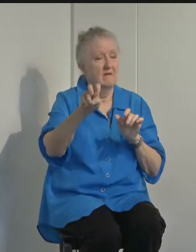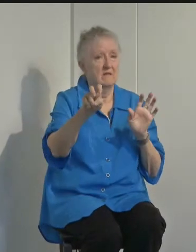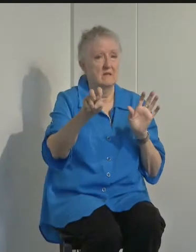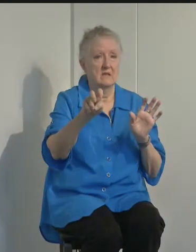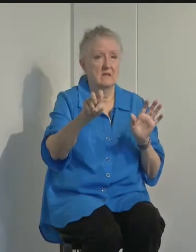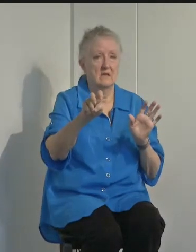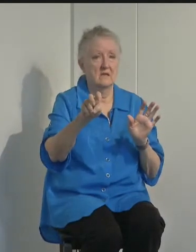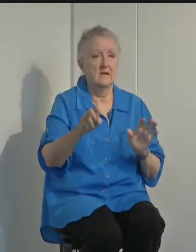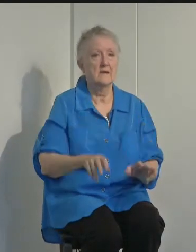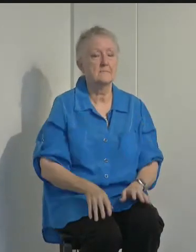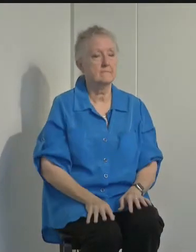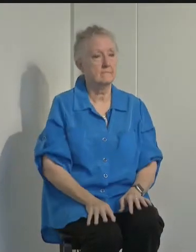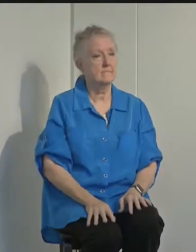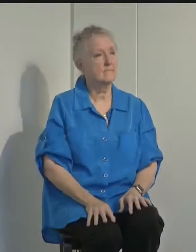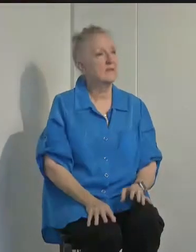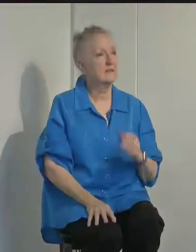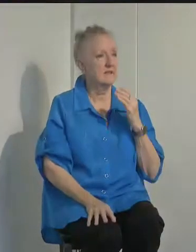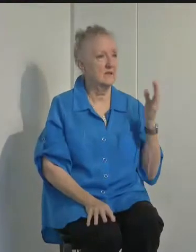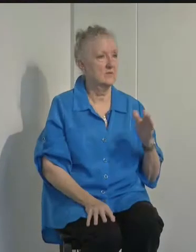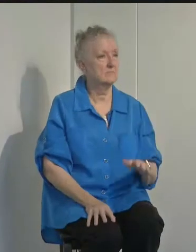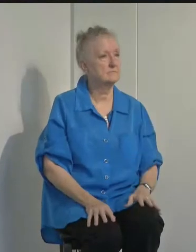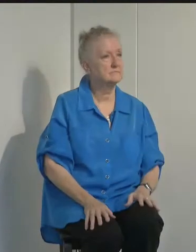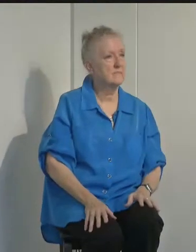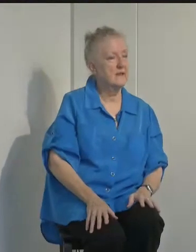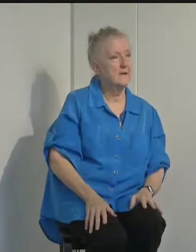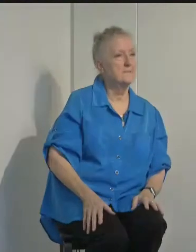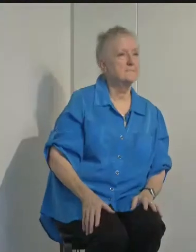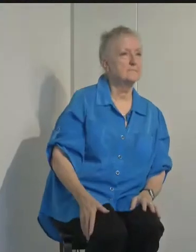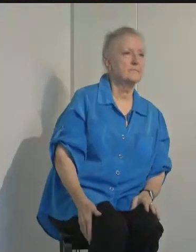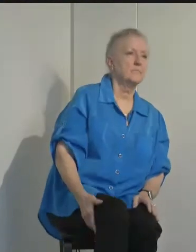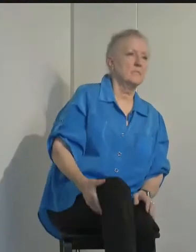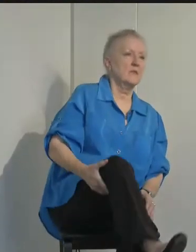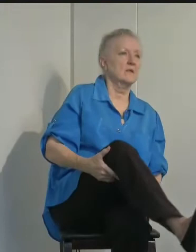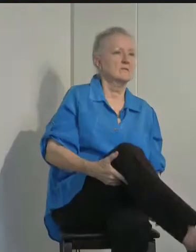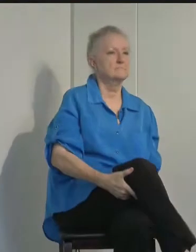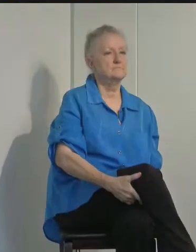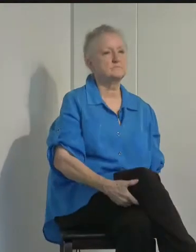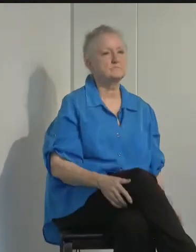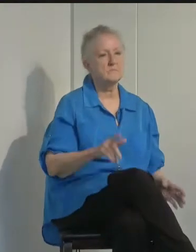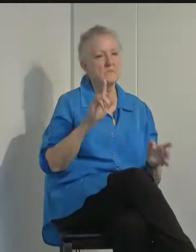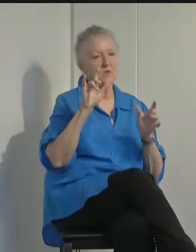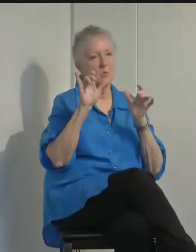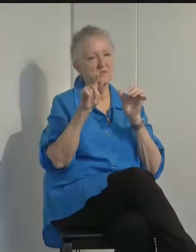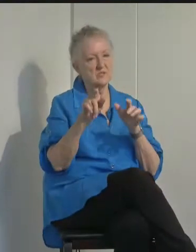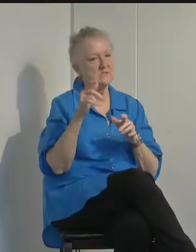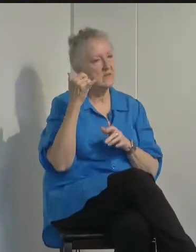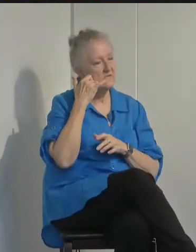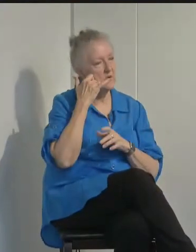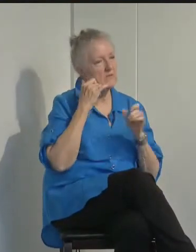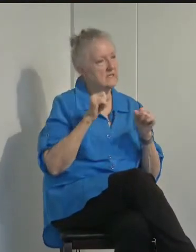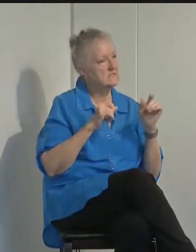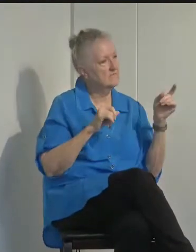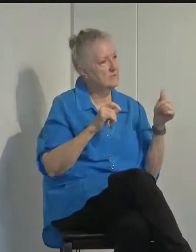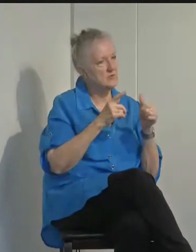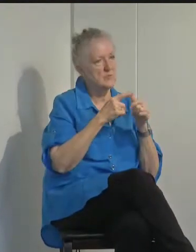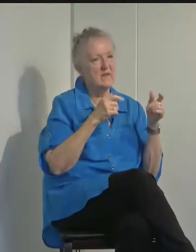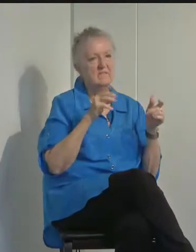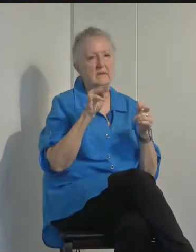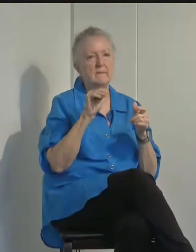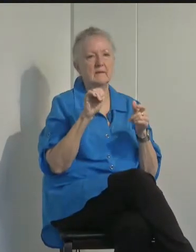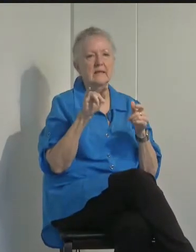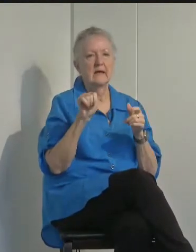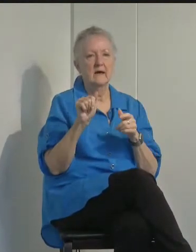Awesome. Thank you guys so much. Thank you, Mr. Devine. Next we'll go to questions on the phone. Yes, first up we have Malia